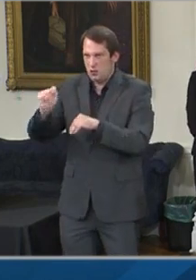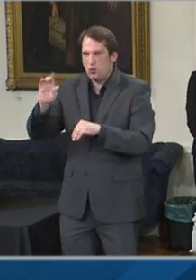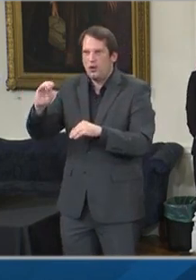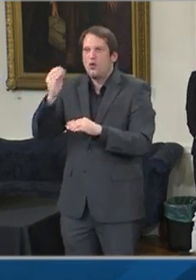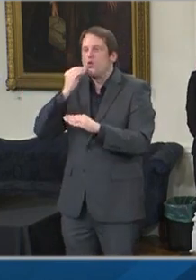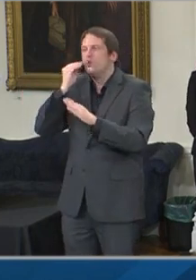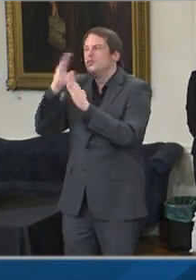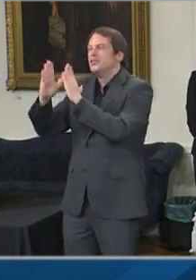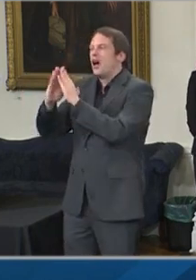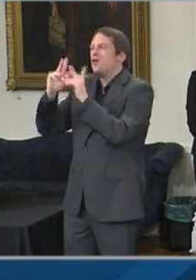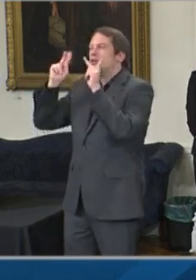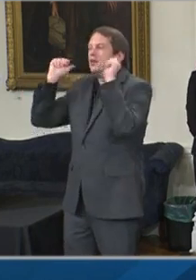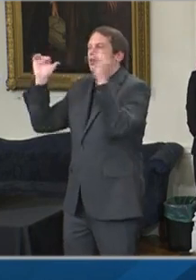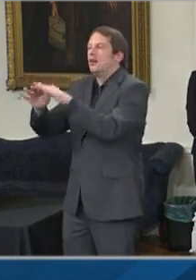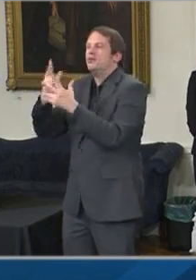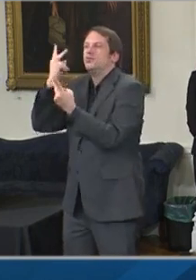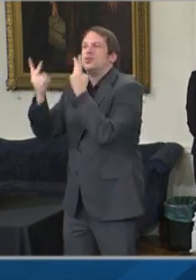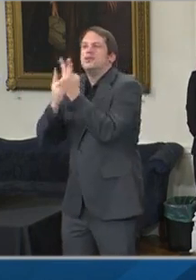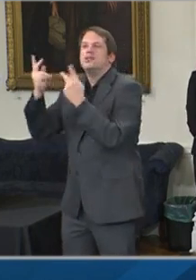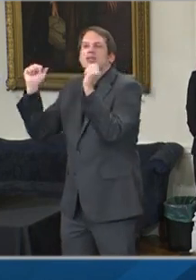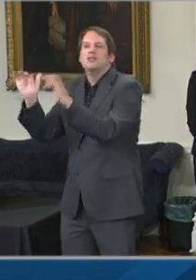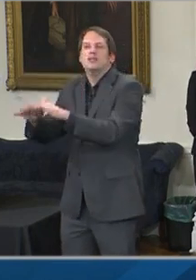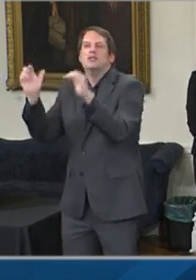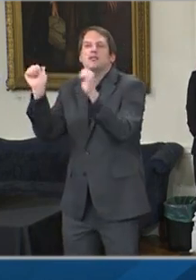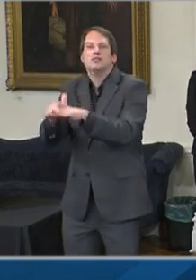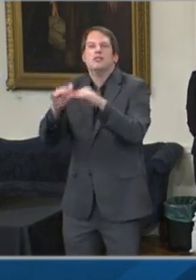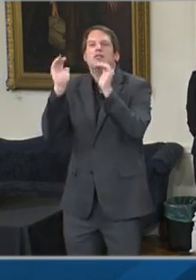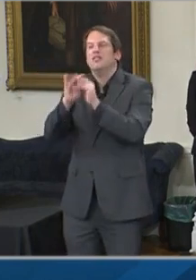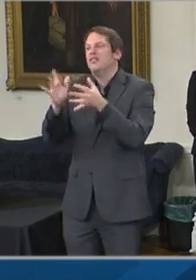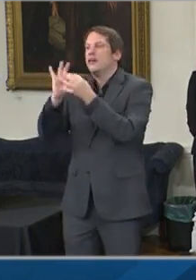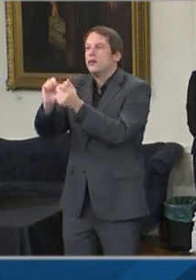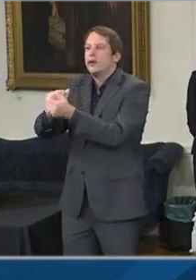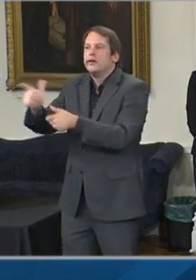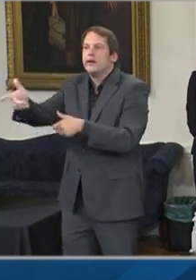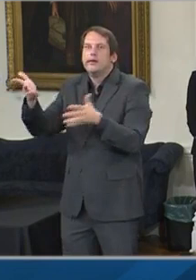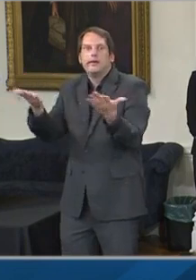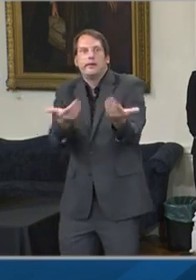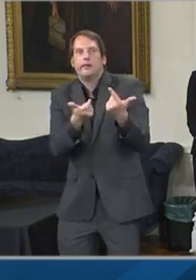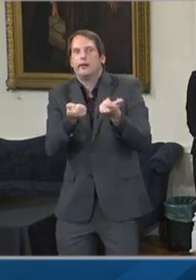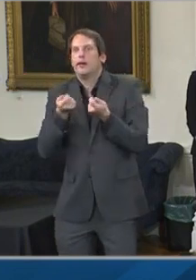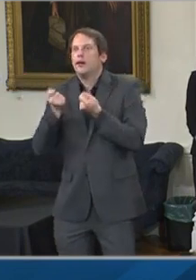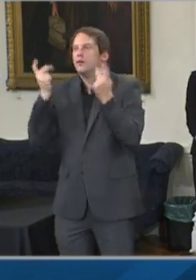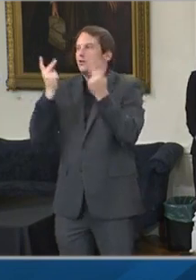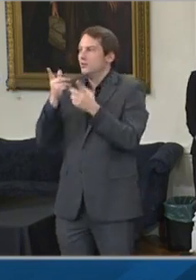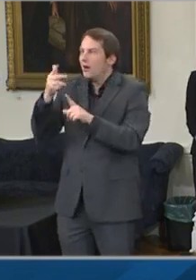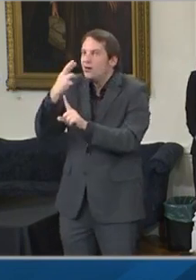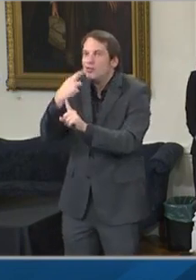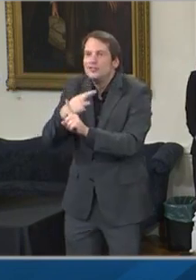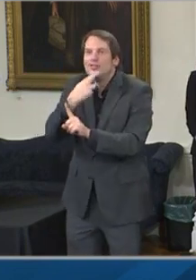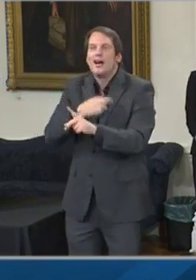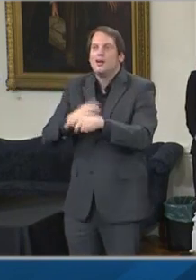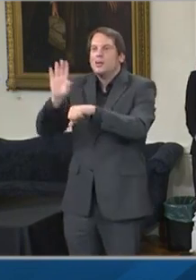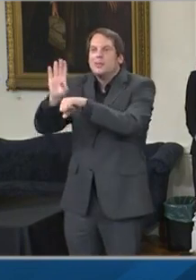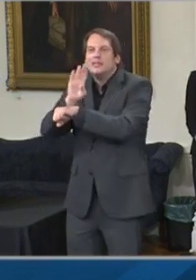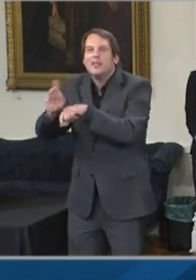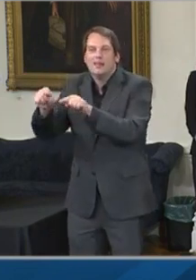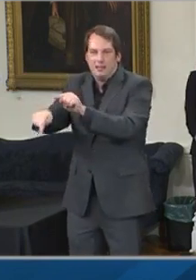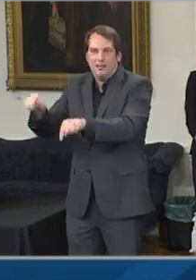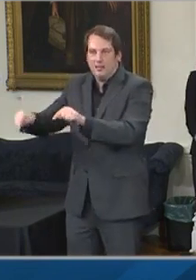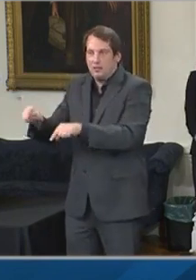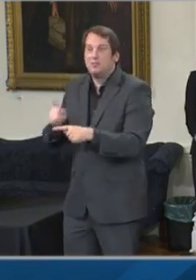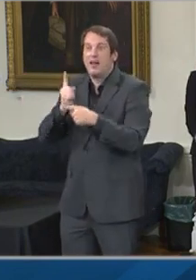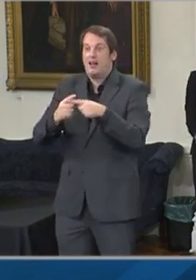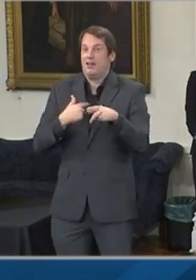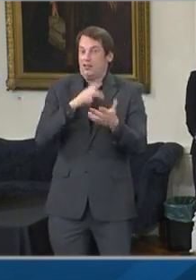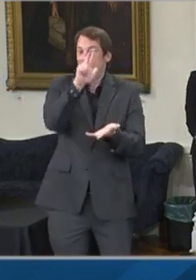promote our restaurants, local attractions, and shops, and an additional $3 million in funding. We'll also